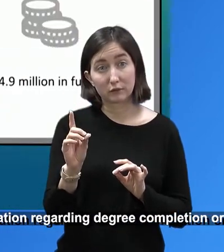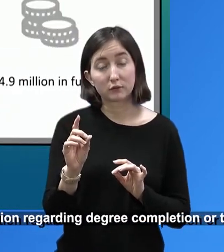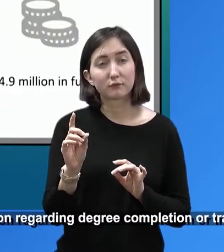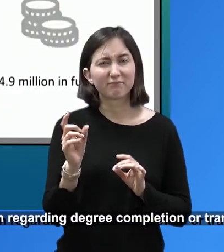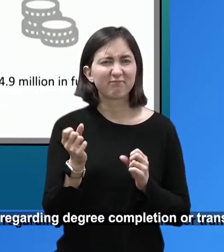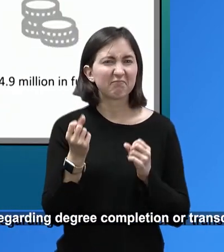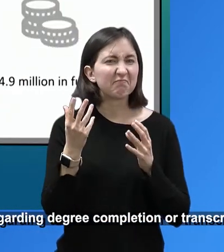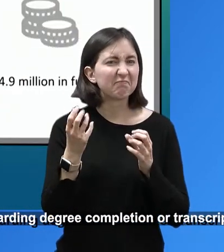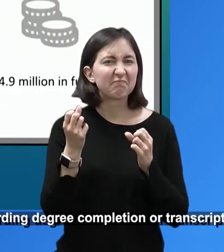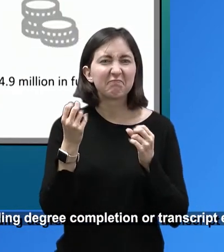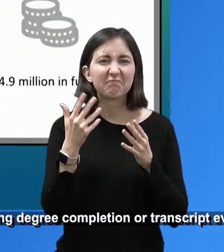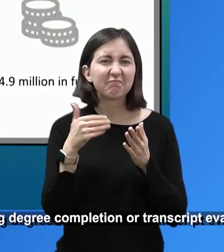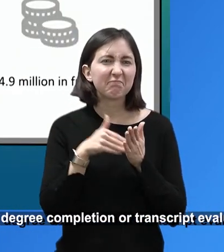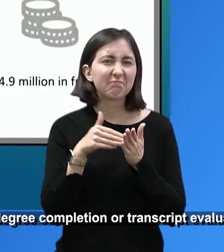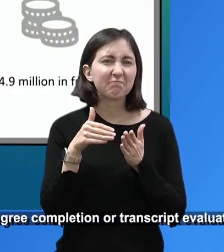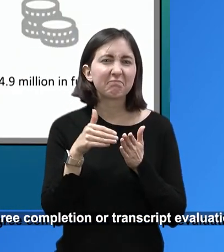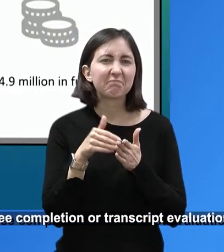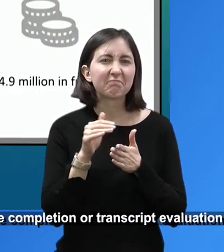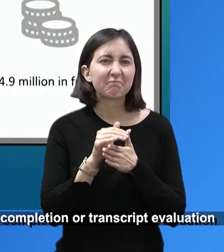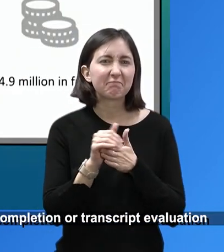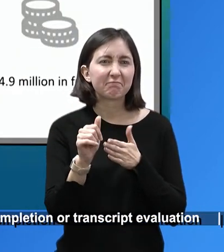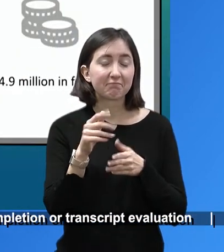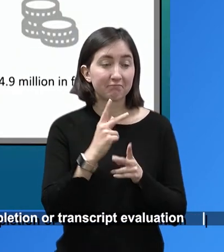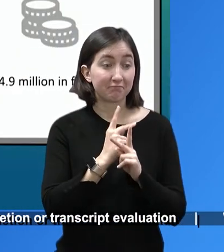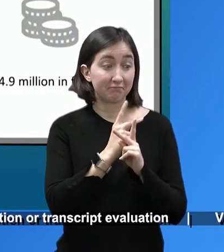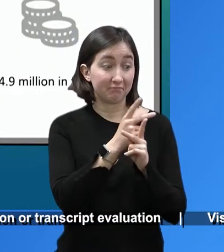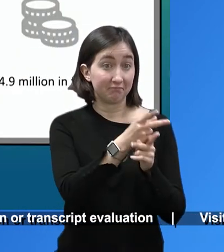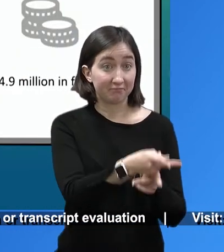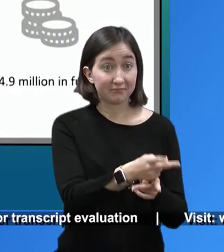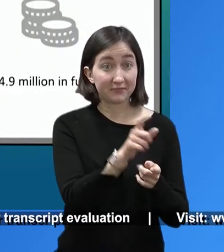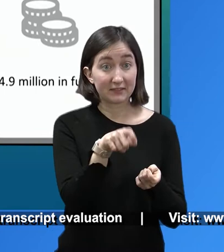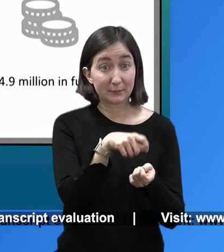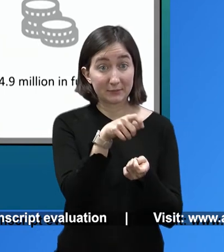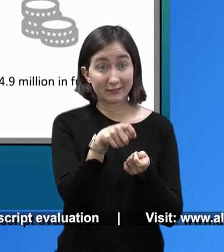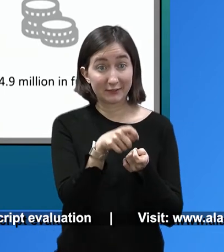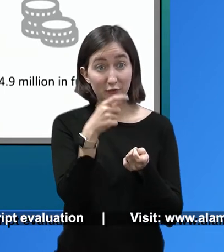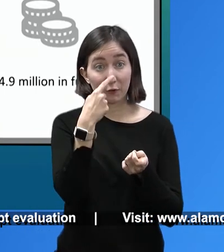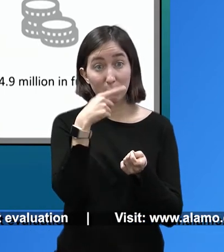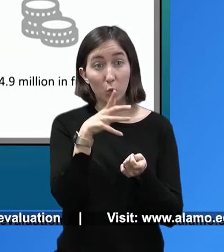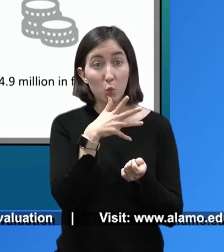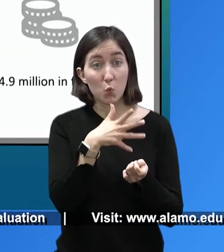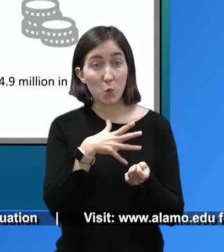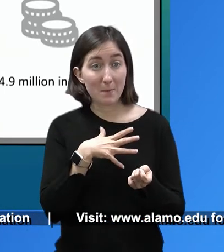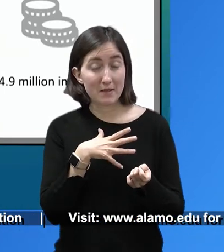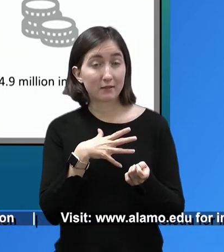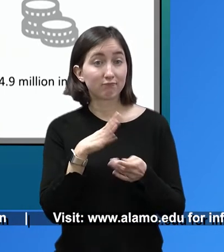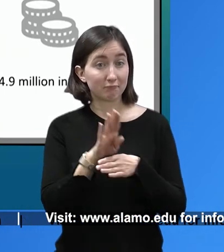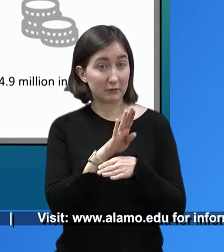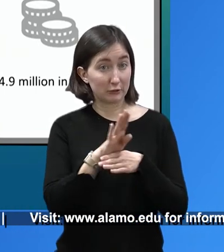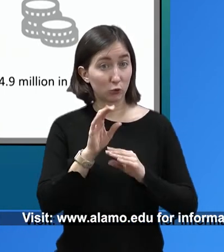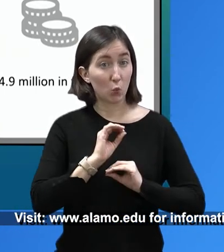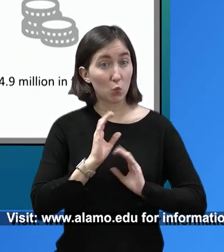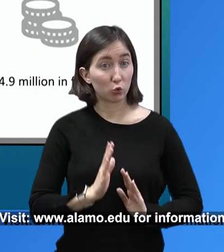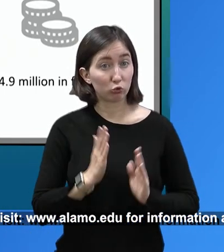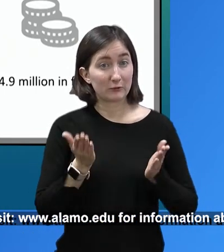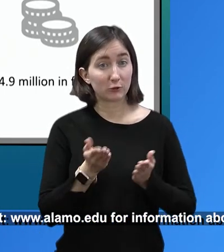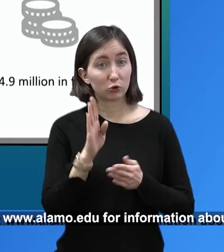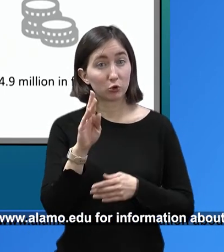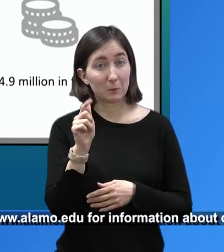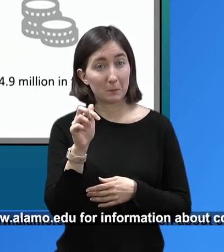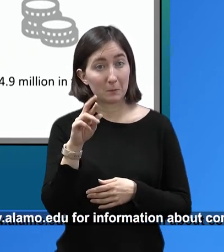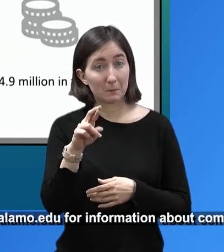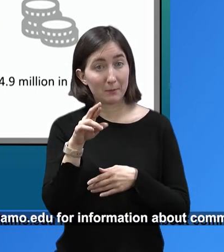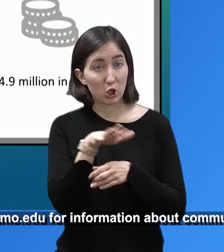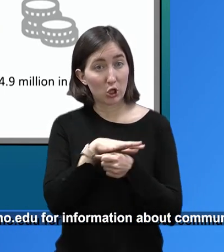San Antonio. I've been talking about, you know, over the time, lift fund, the millions and millions of dollars that we've done